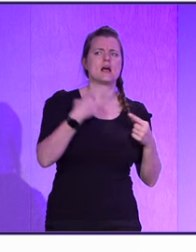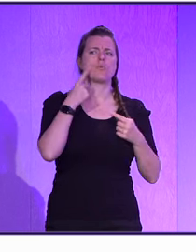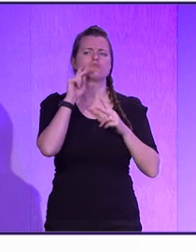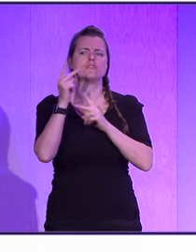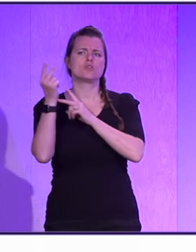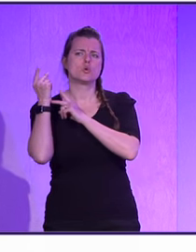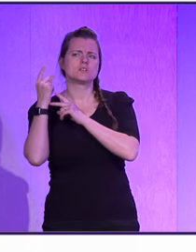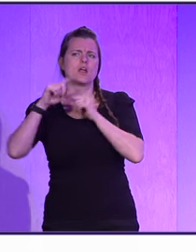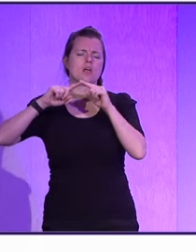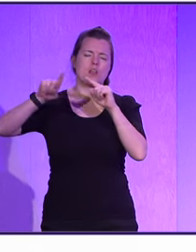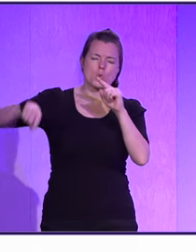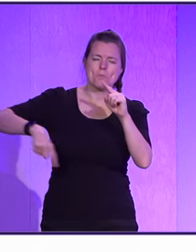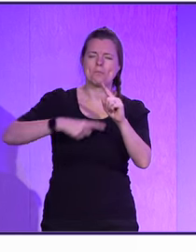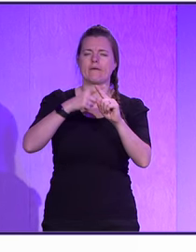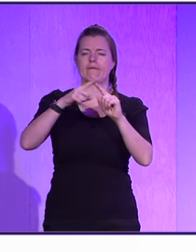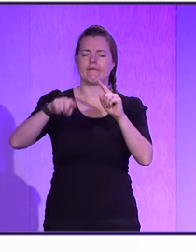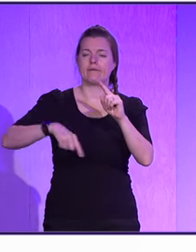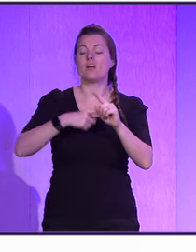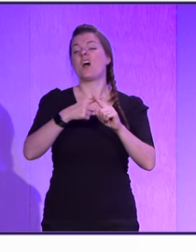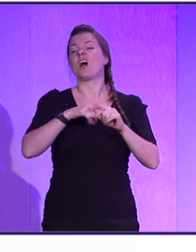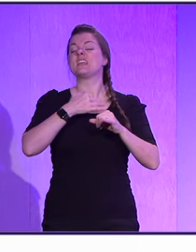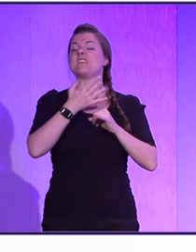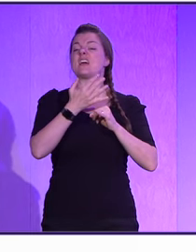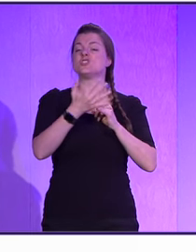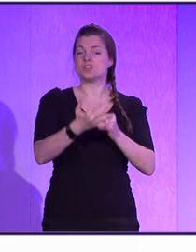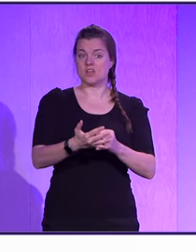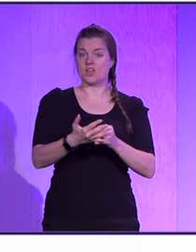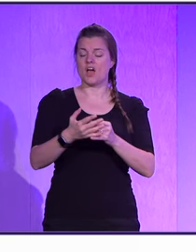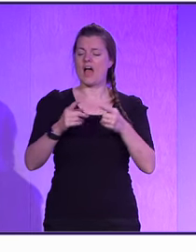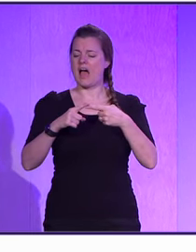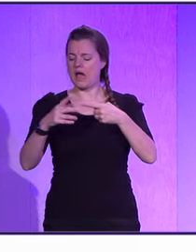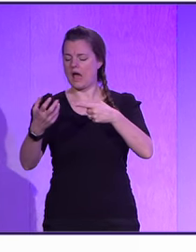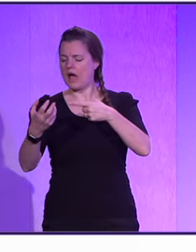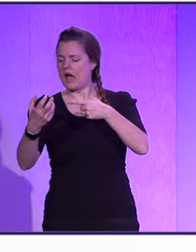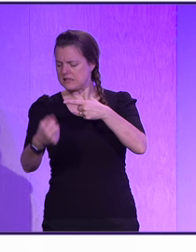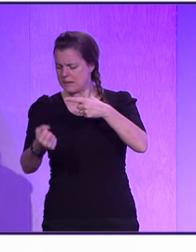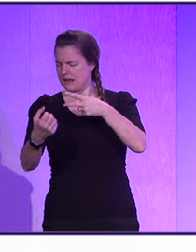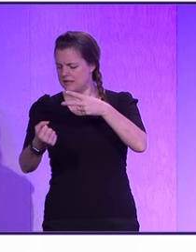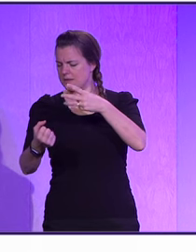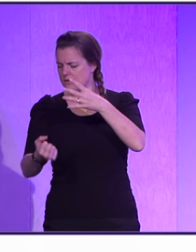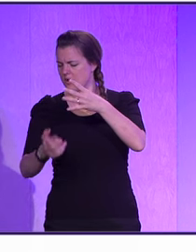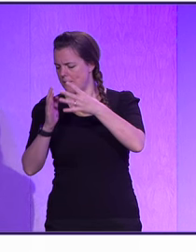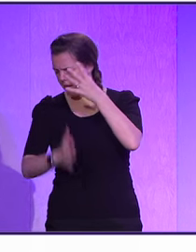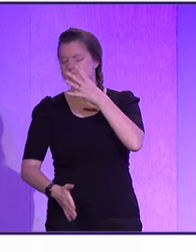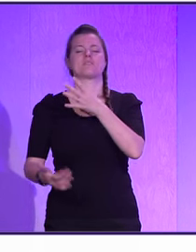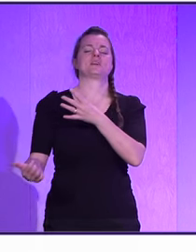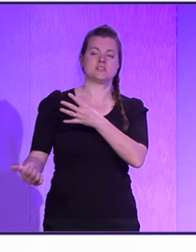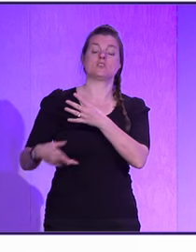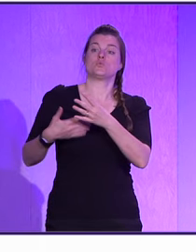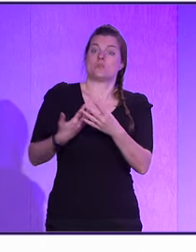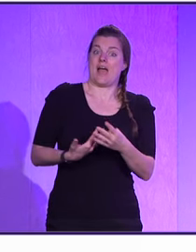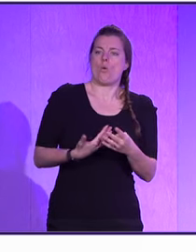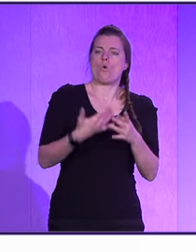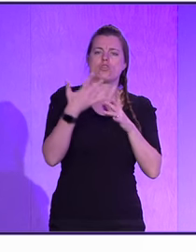it, and I'll review it, and I'll come back to this. And eventually, I kind of accept all the things in there. And lo and